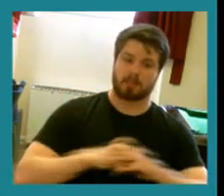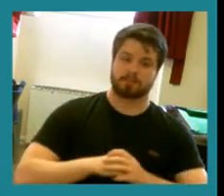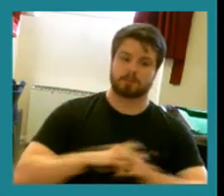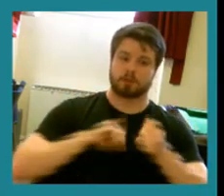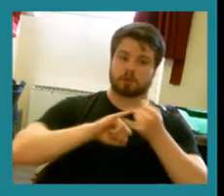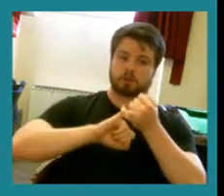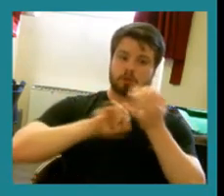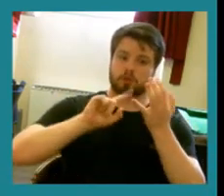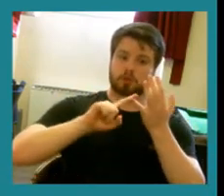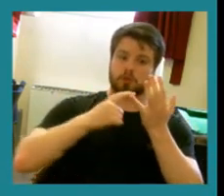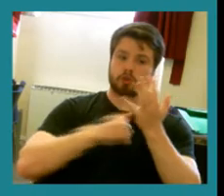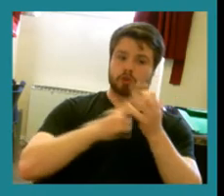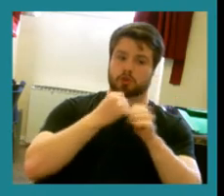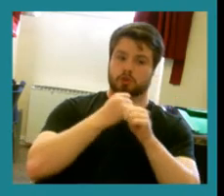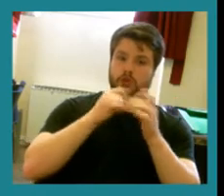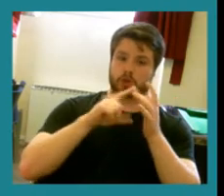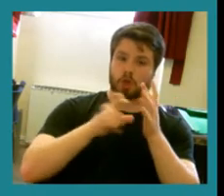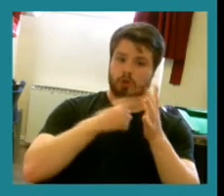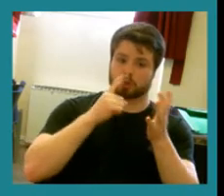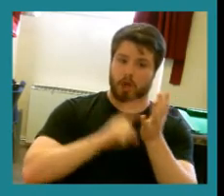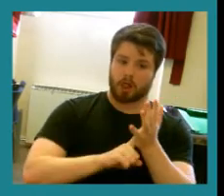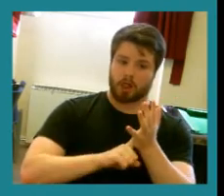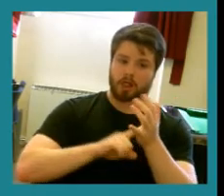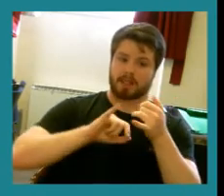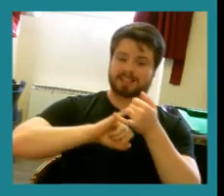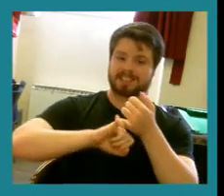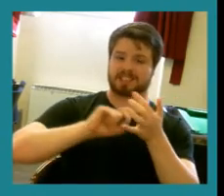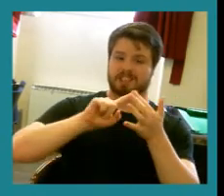And finally by post. What's